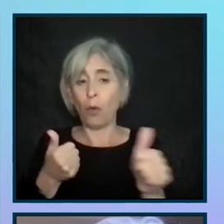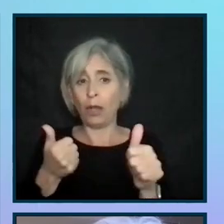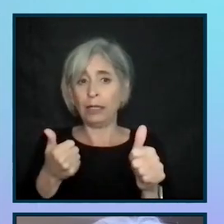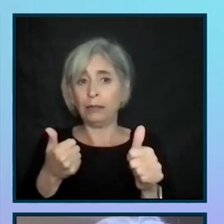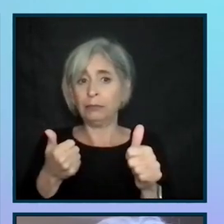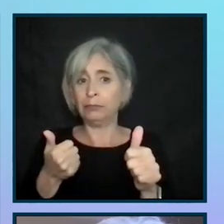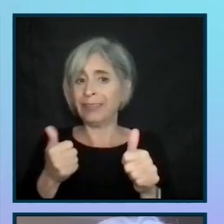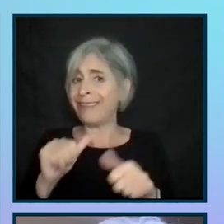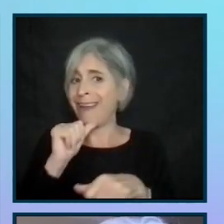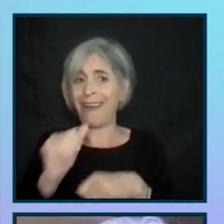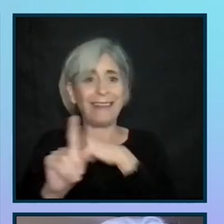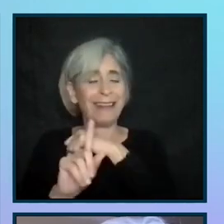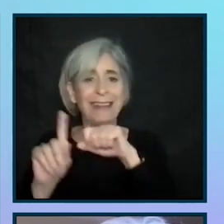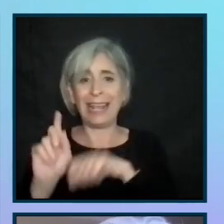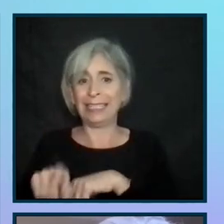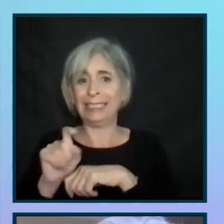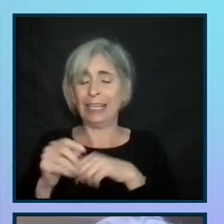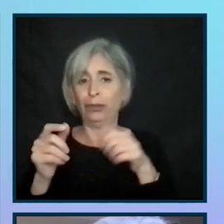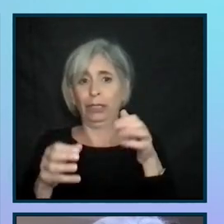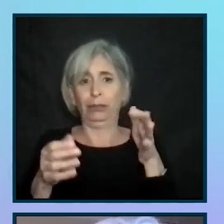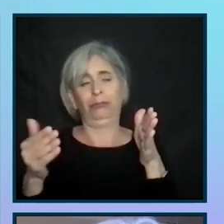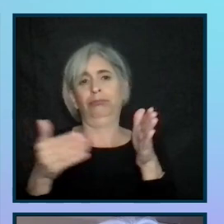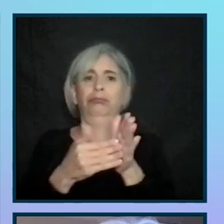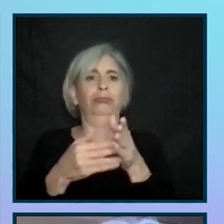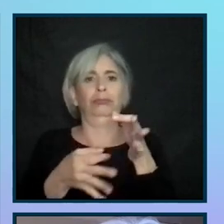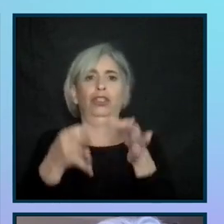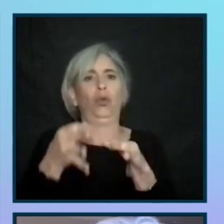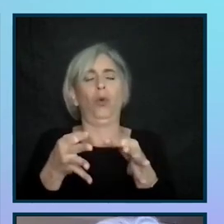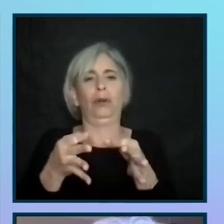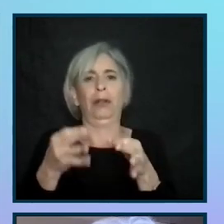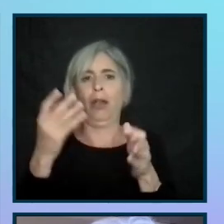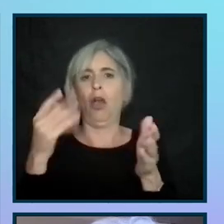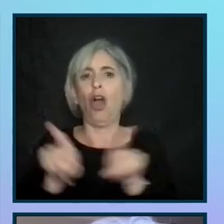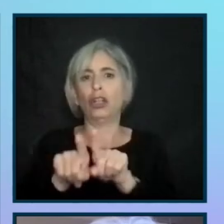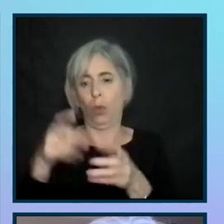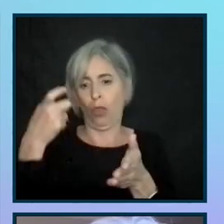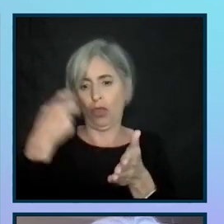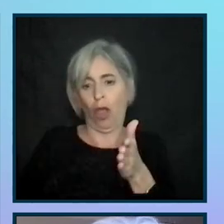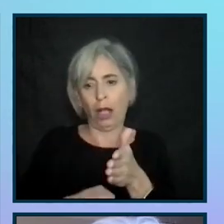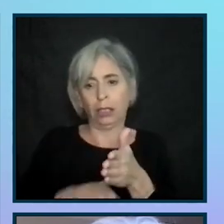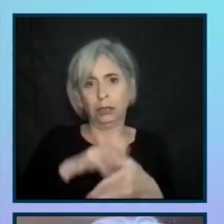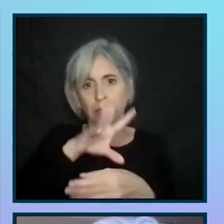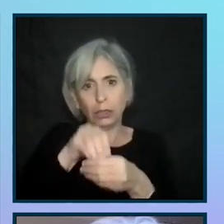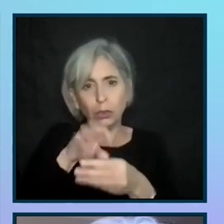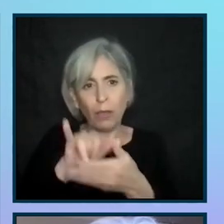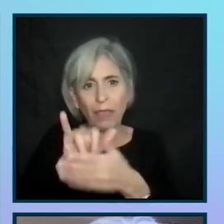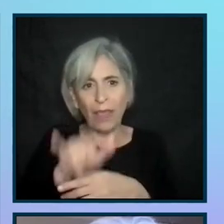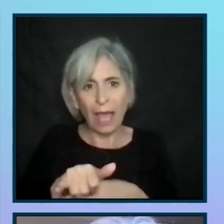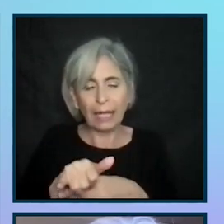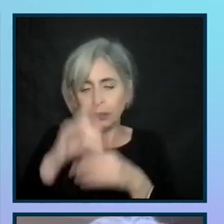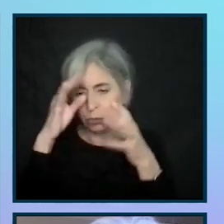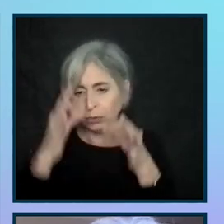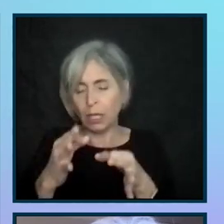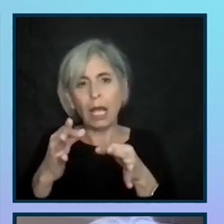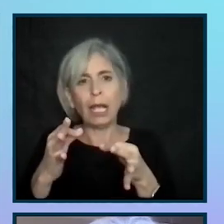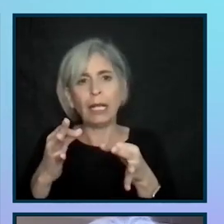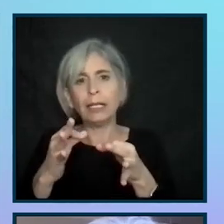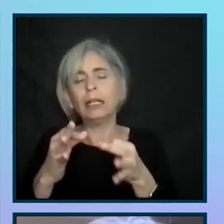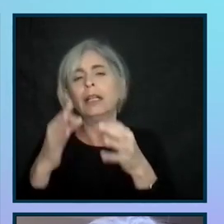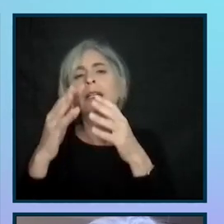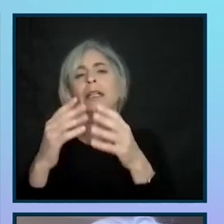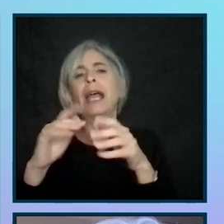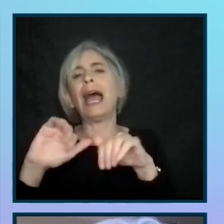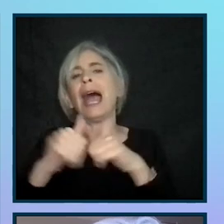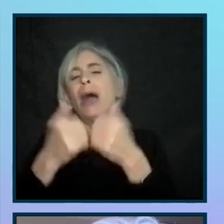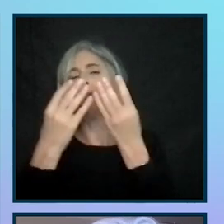potentially unnecessary litigation and the expenses of that. And in order to determine the feasibility of reaching a resolution,